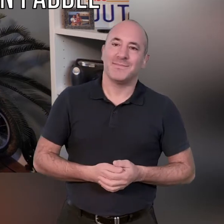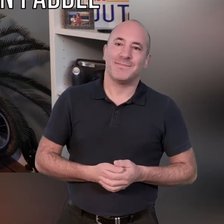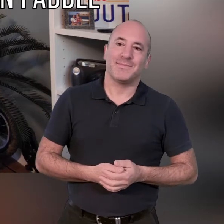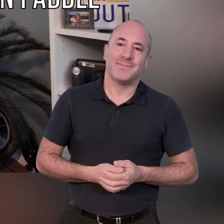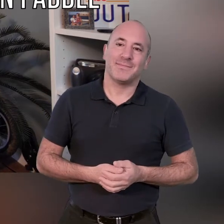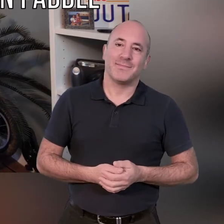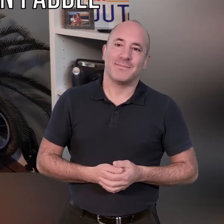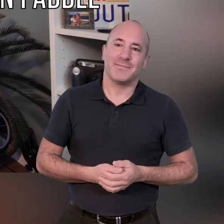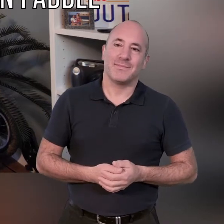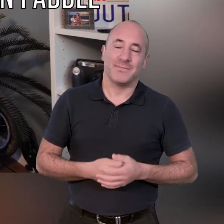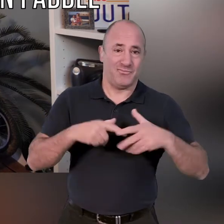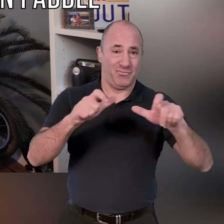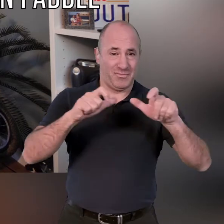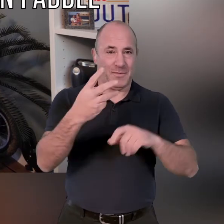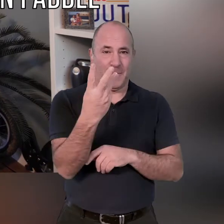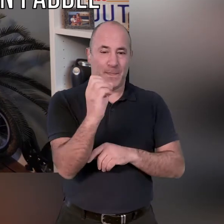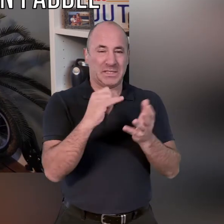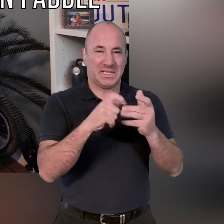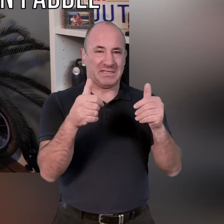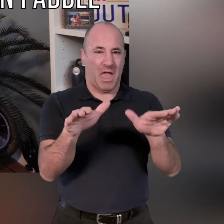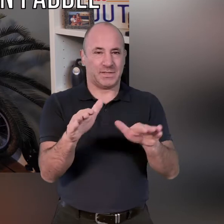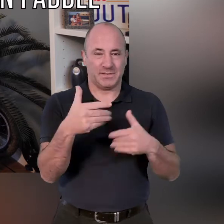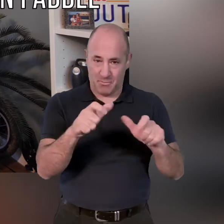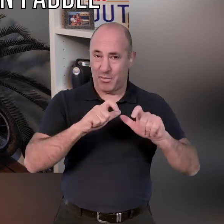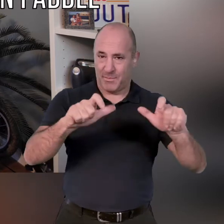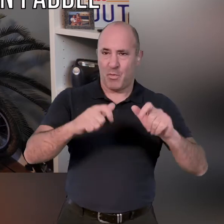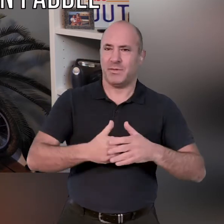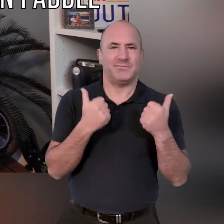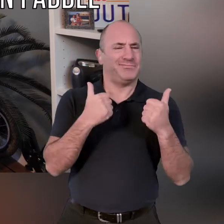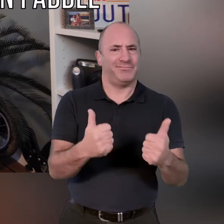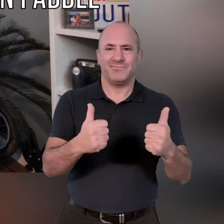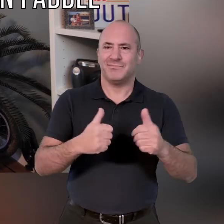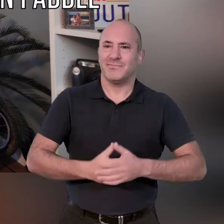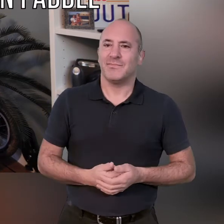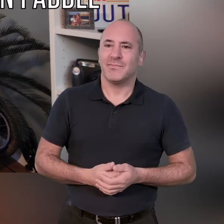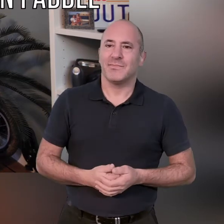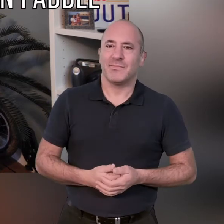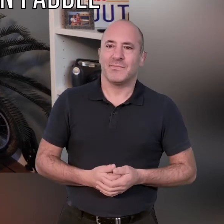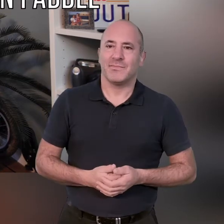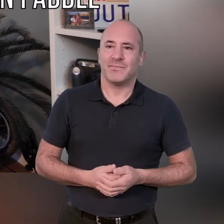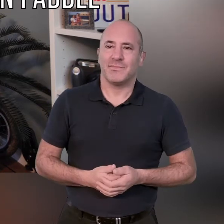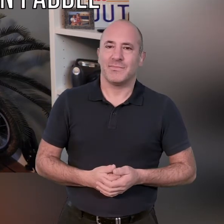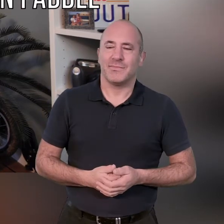excellent keep it going 30 seconds to go excellent work